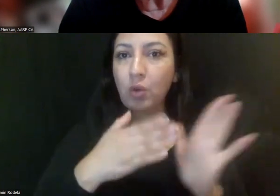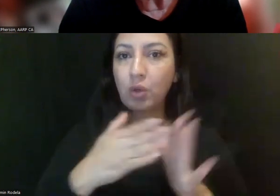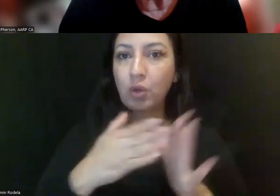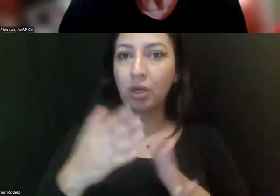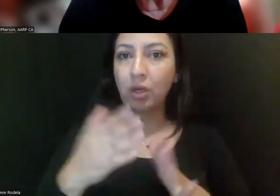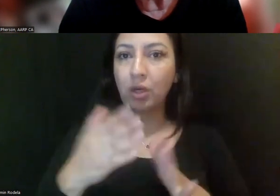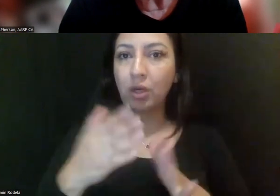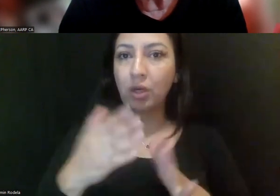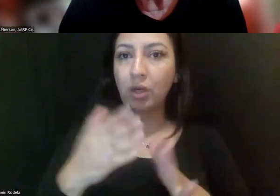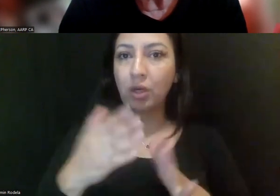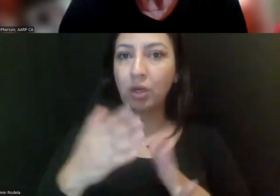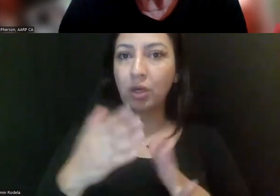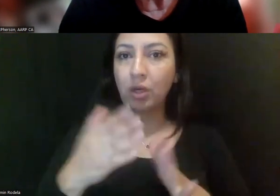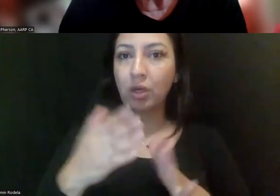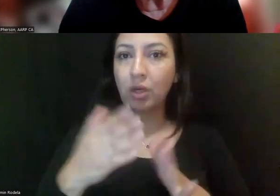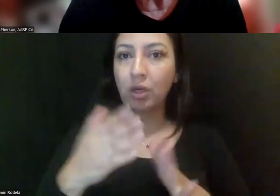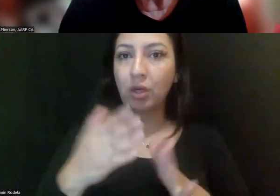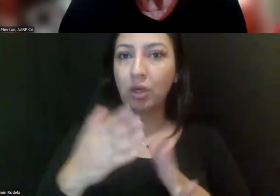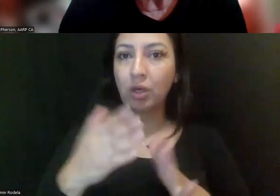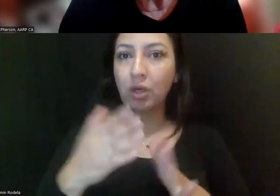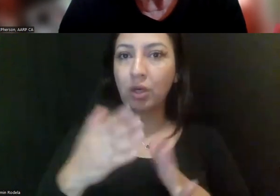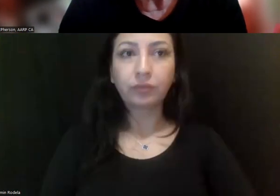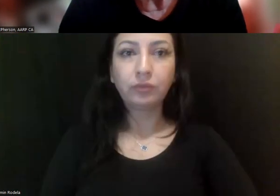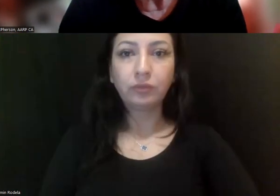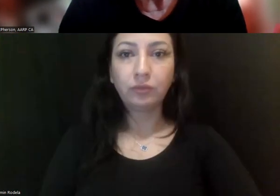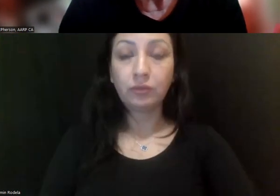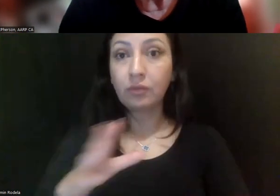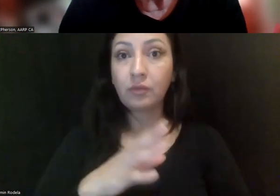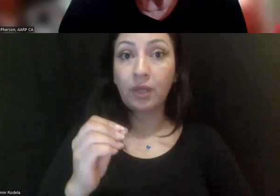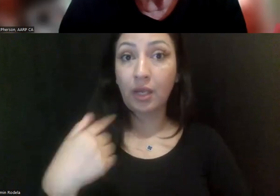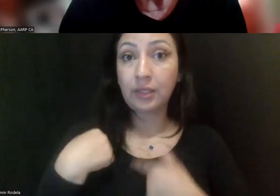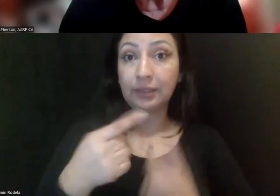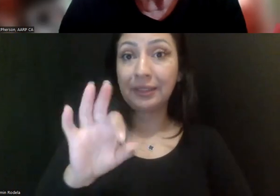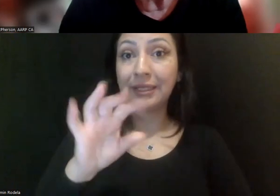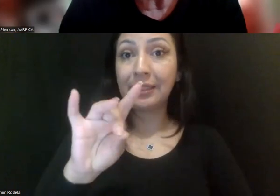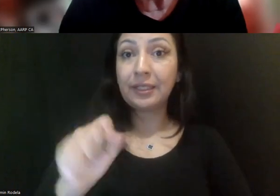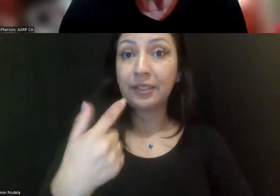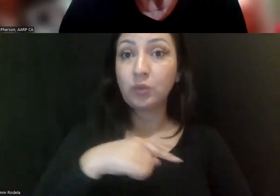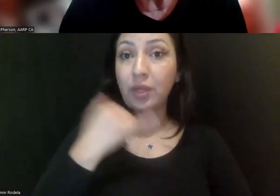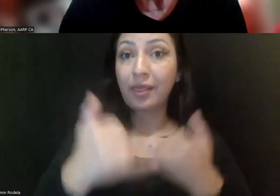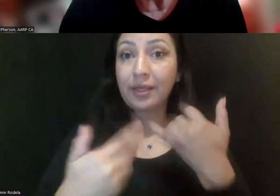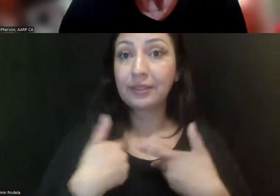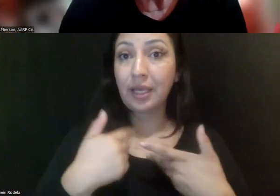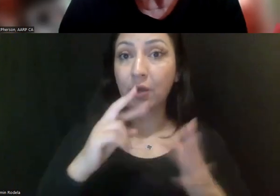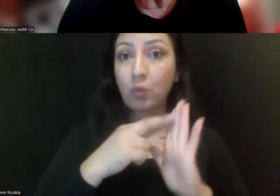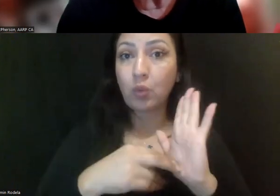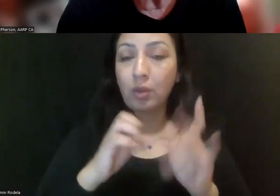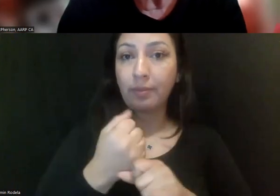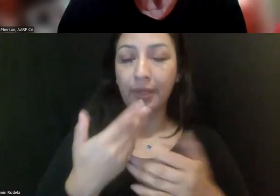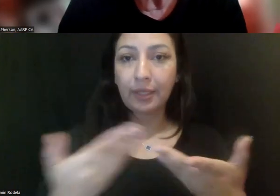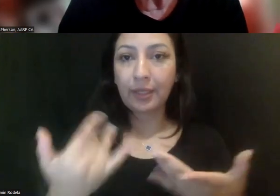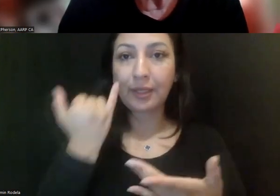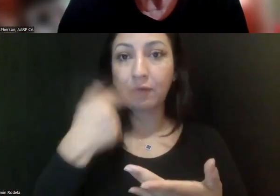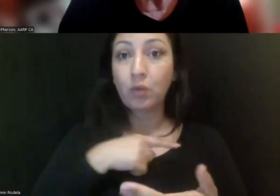And since the 1980s, when we last had the rulemaking. So if we're going to fund the AAAs to provide the work